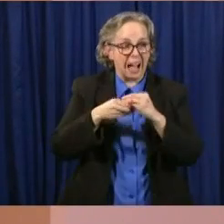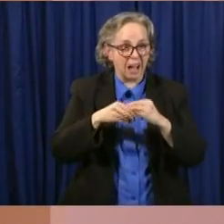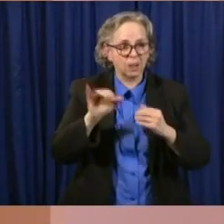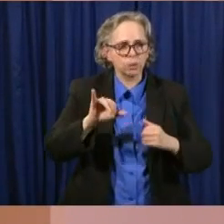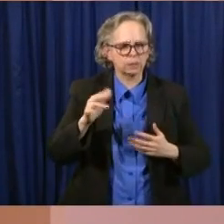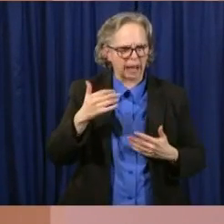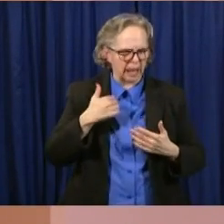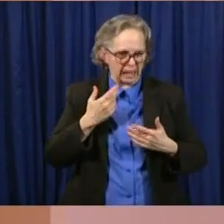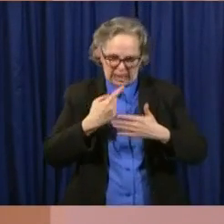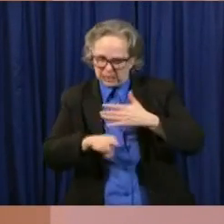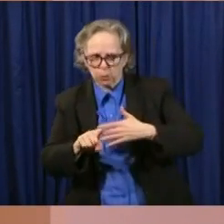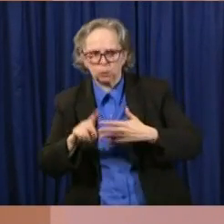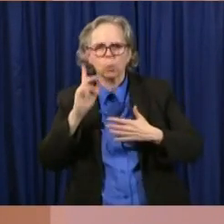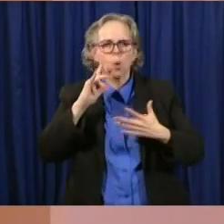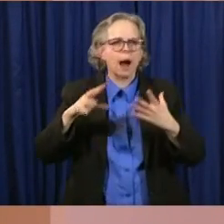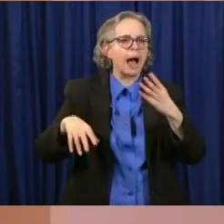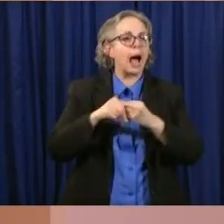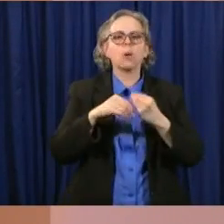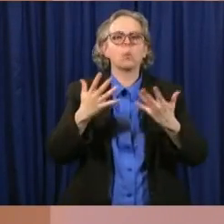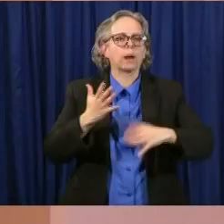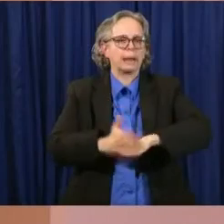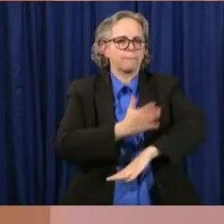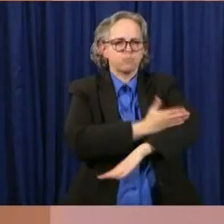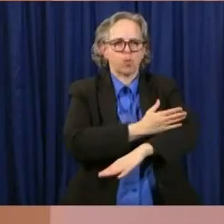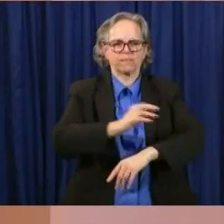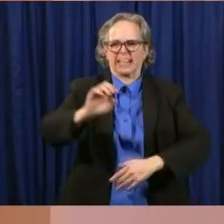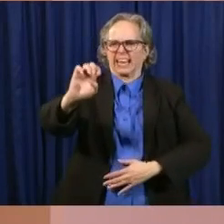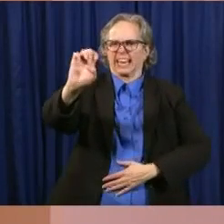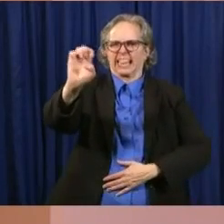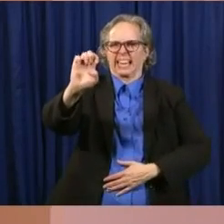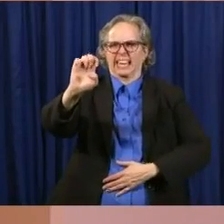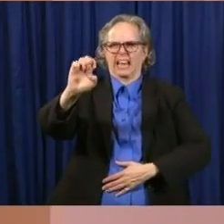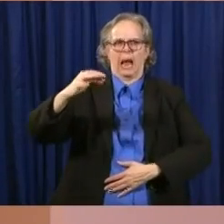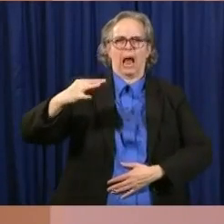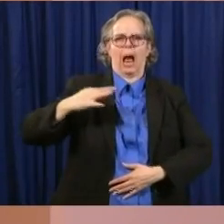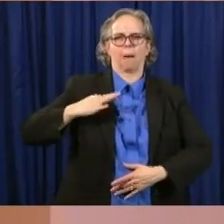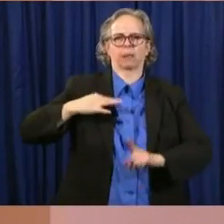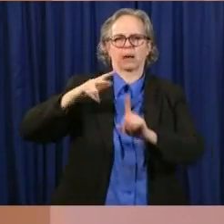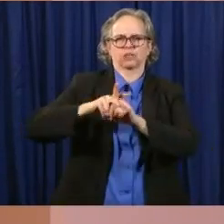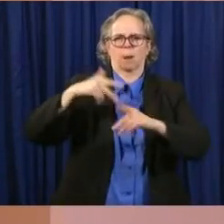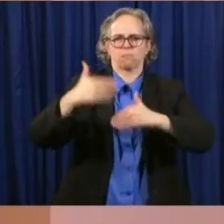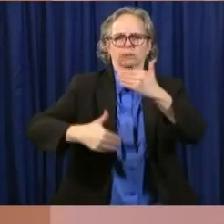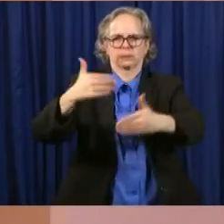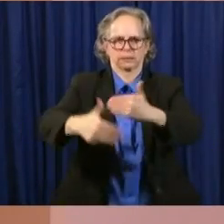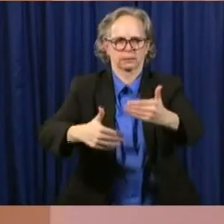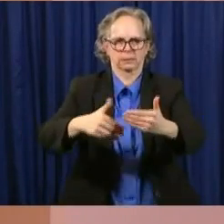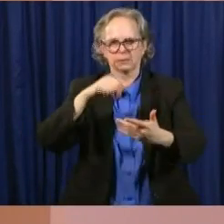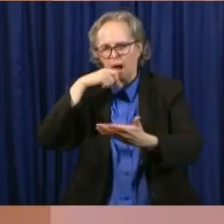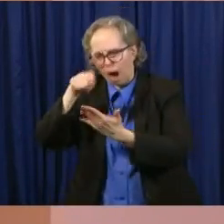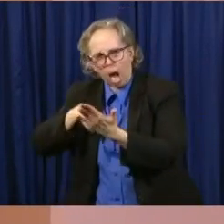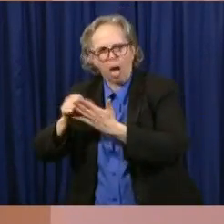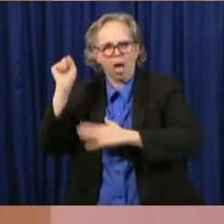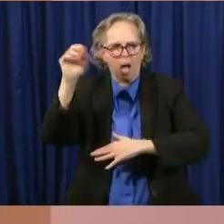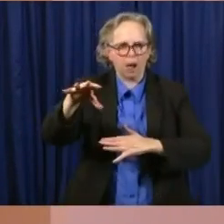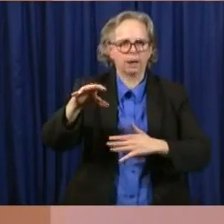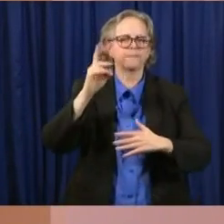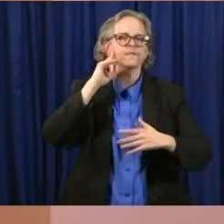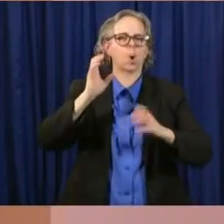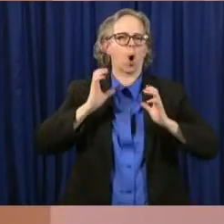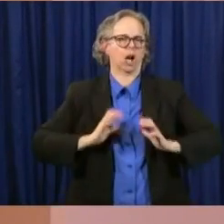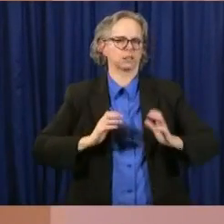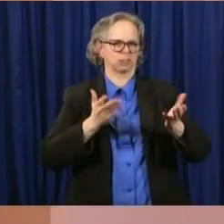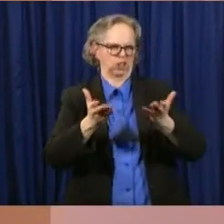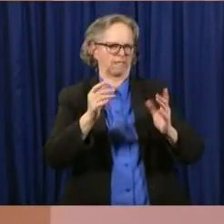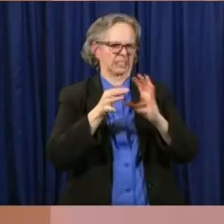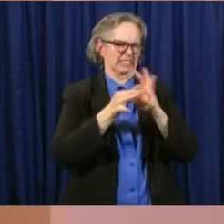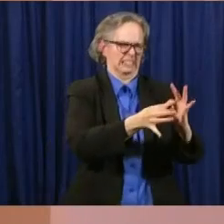the individual services for customers. I will also add something that is very important that may save individual